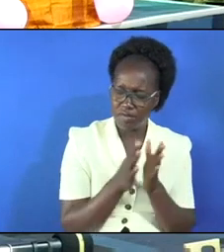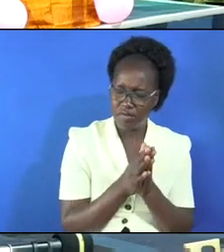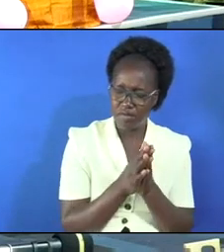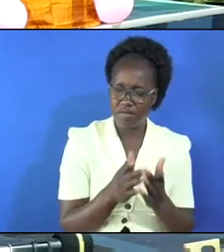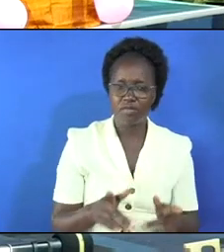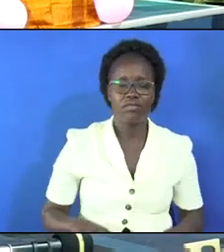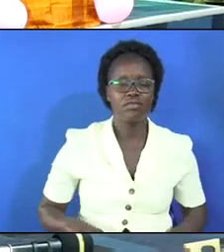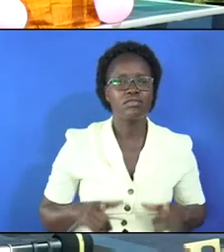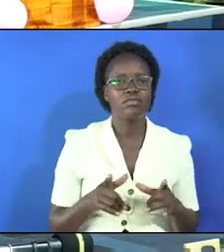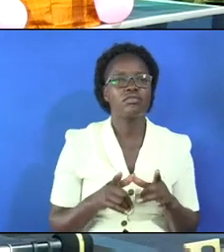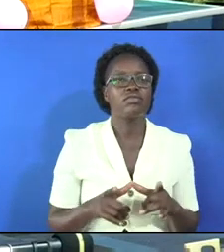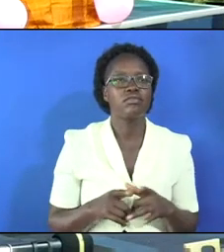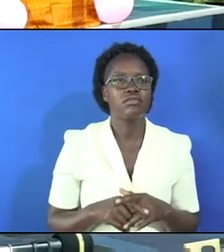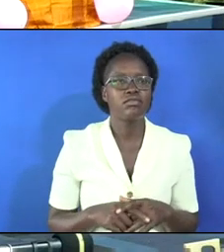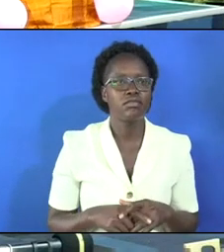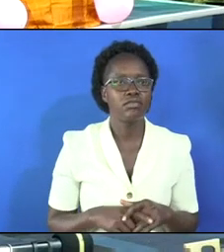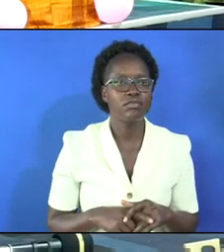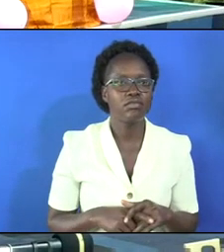this life